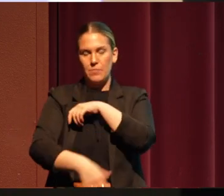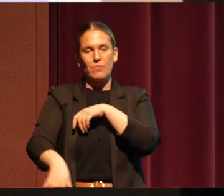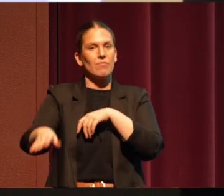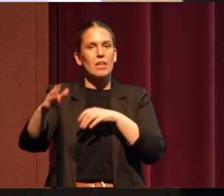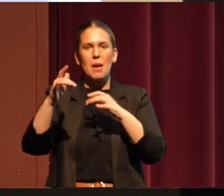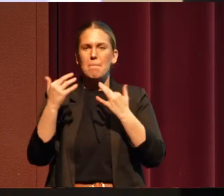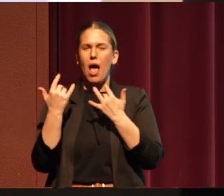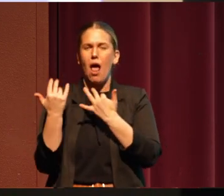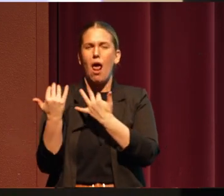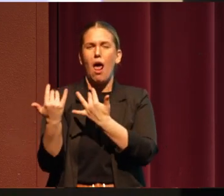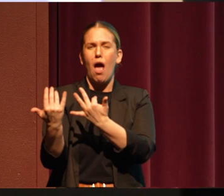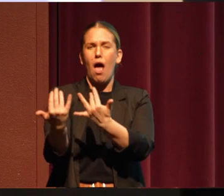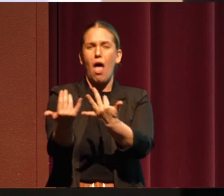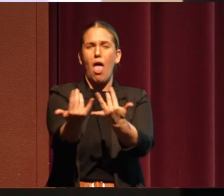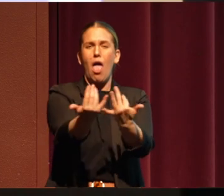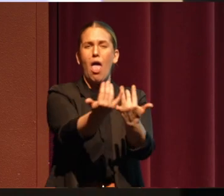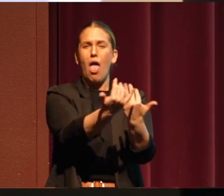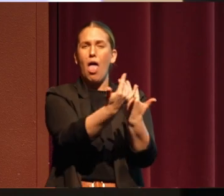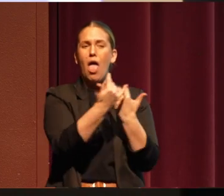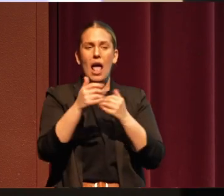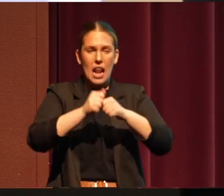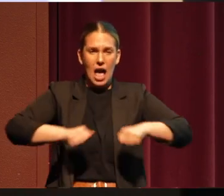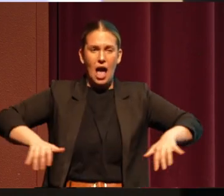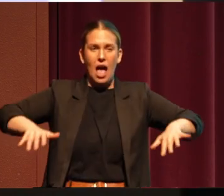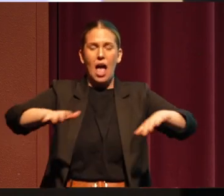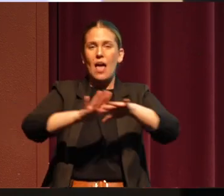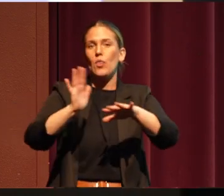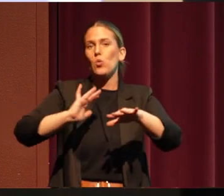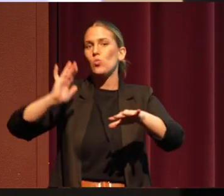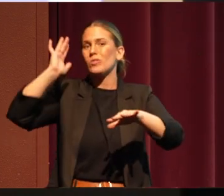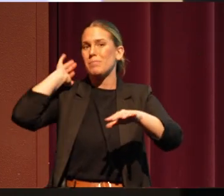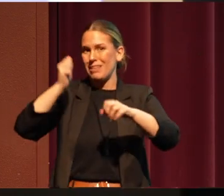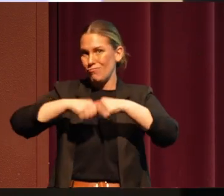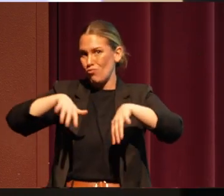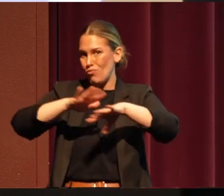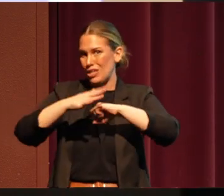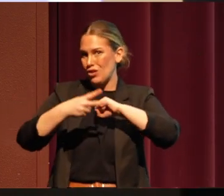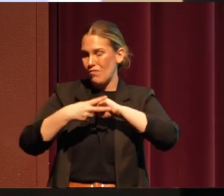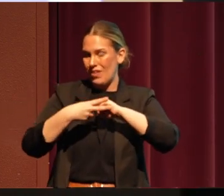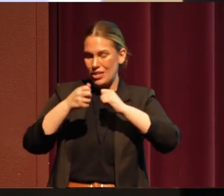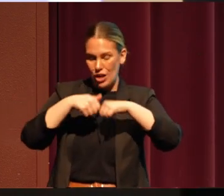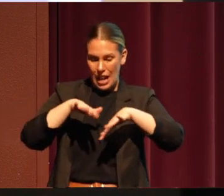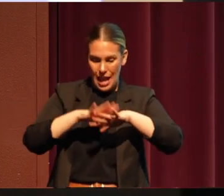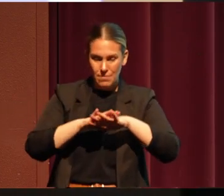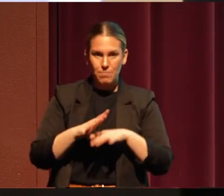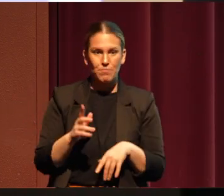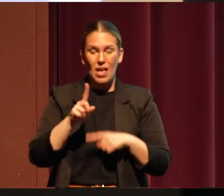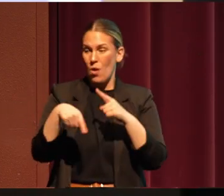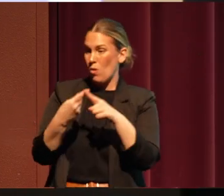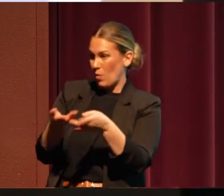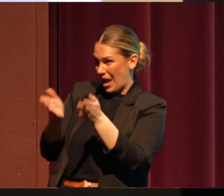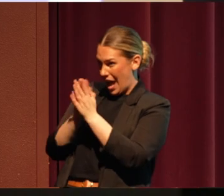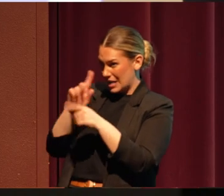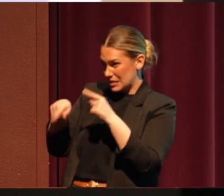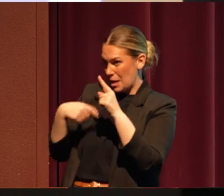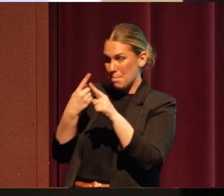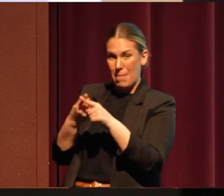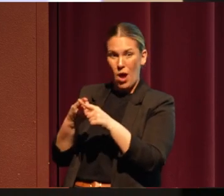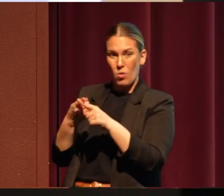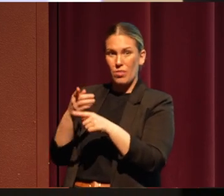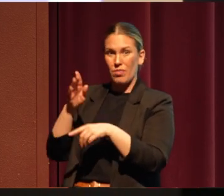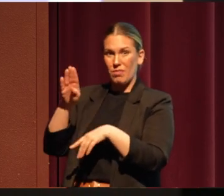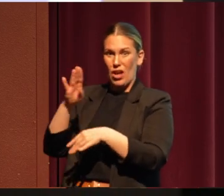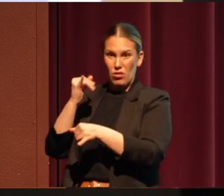200,000 were former reservation lands. And we would ask them about the boarding schools. And you could see the hurt.